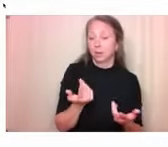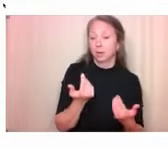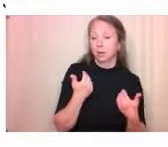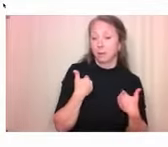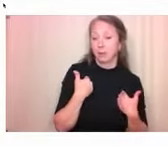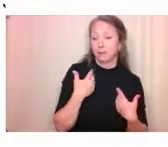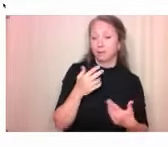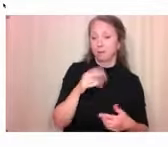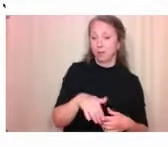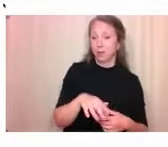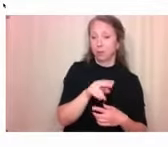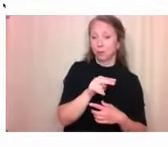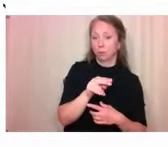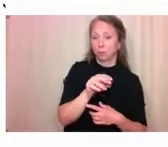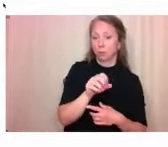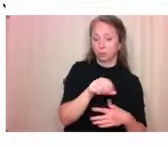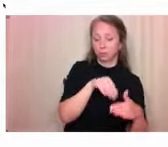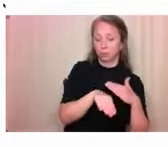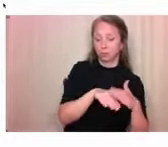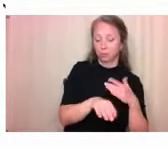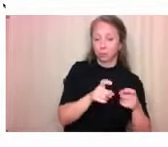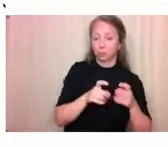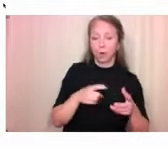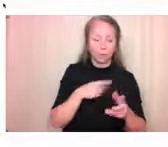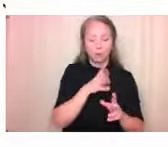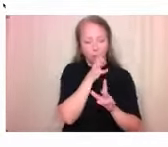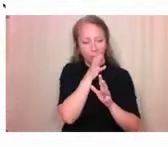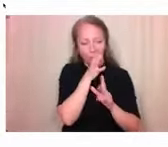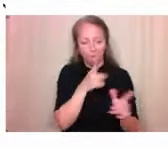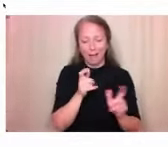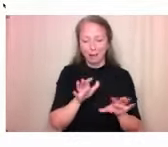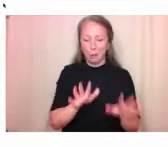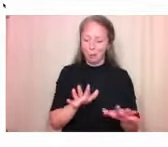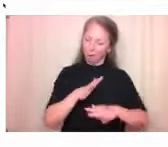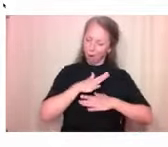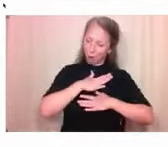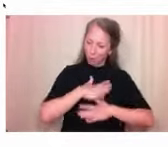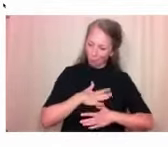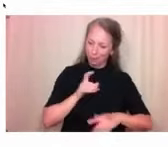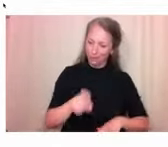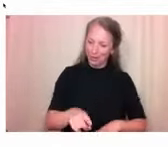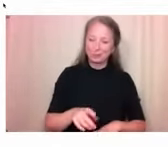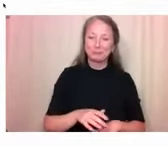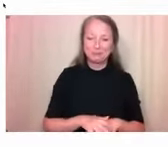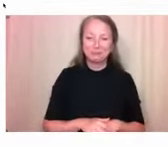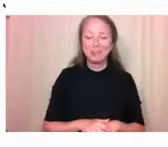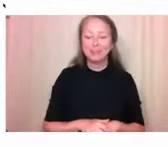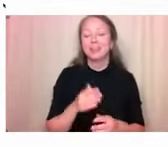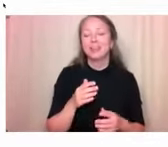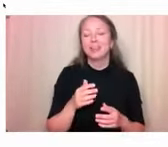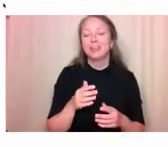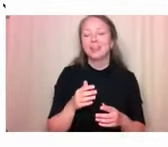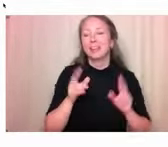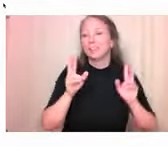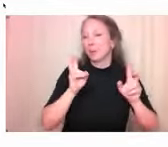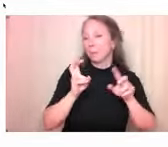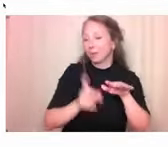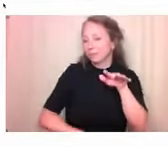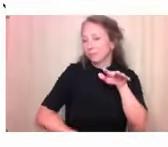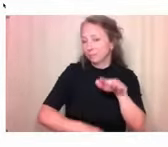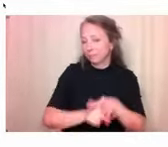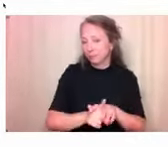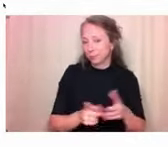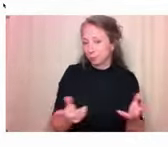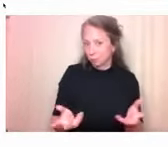Directorate, I gotta slow down, I'm just speaking too quickly. The topic came up about how the built environment